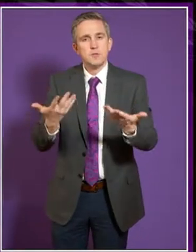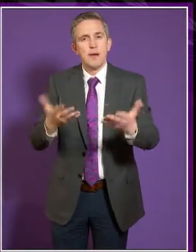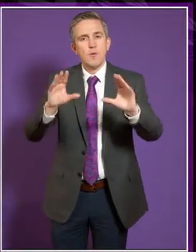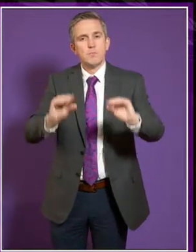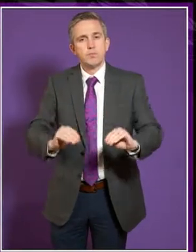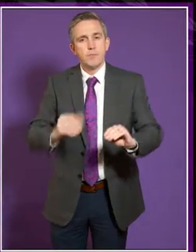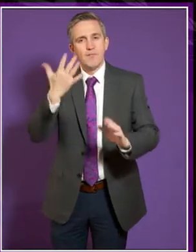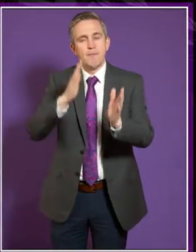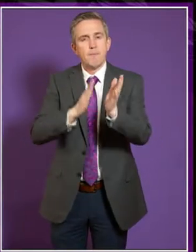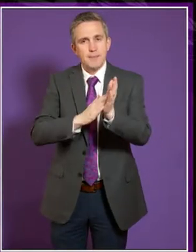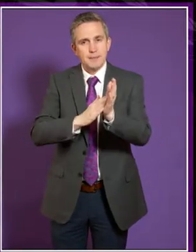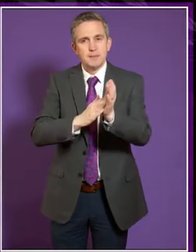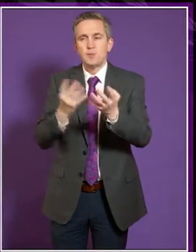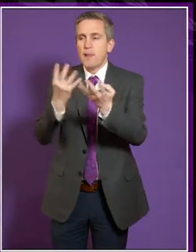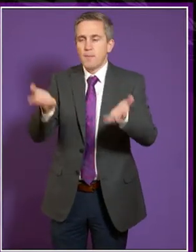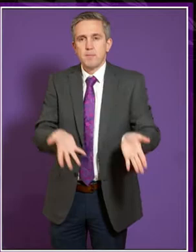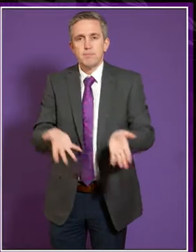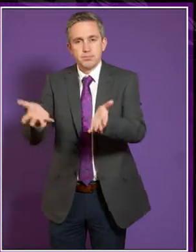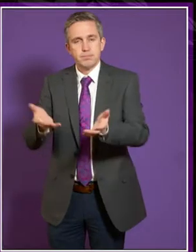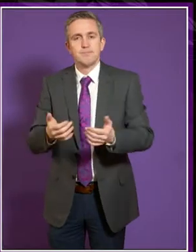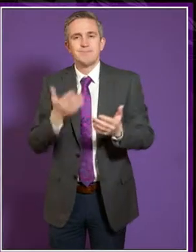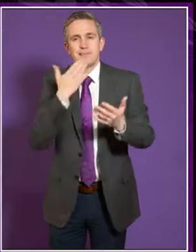for five minutes to allow to change a panel and a comfort break. Thank you.